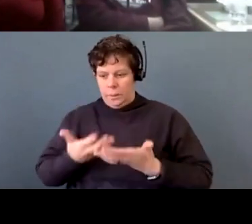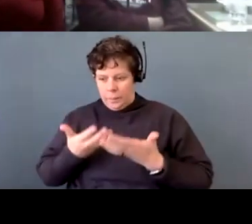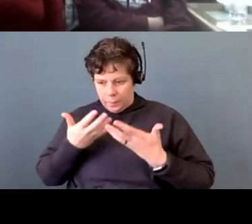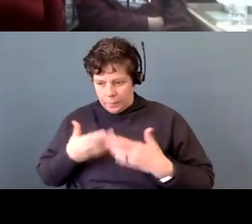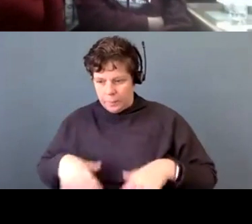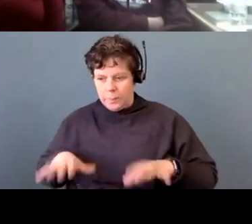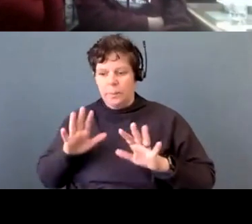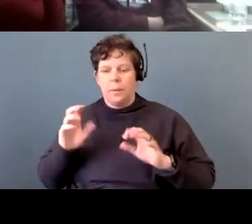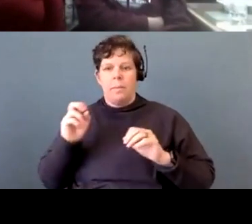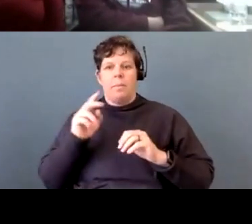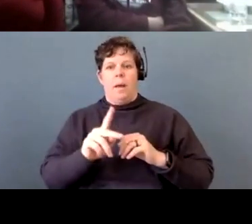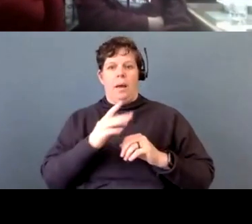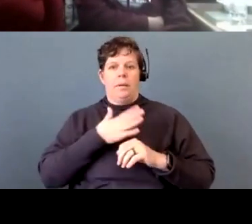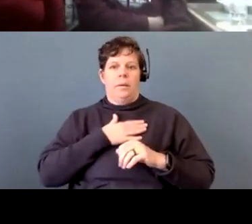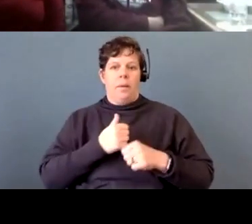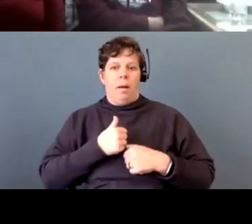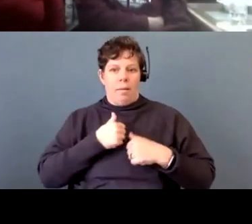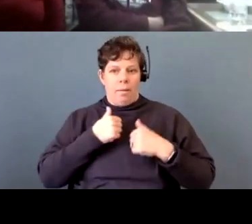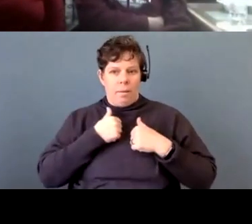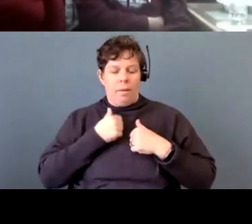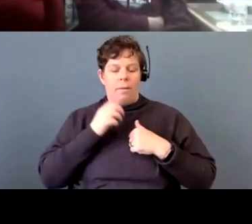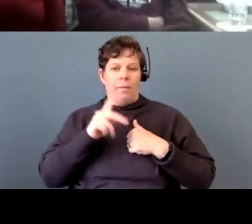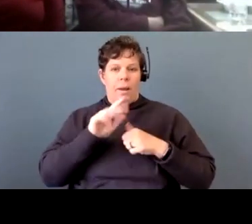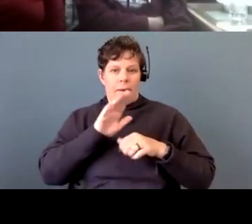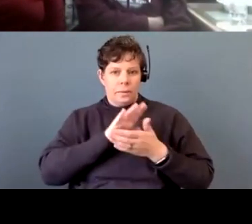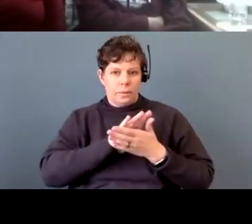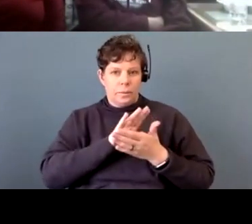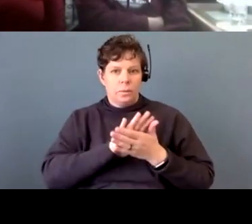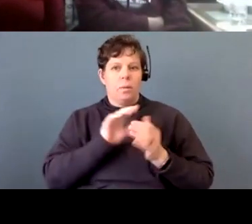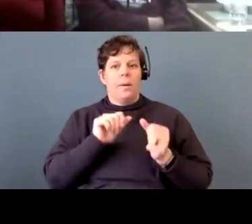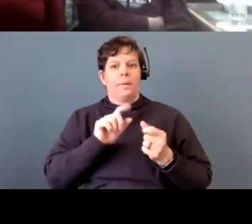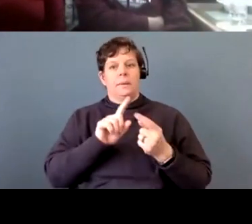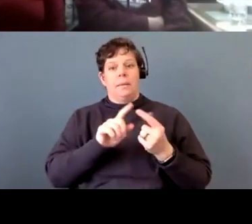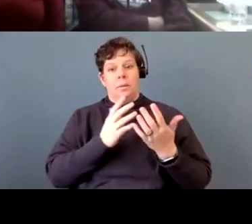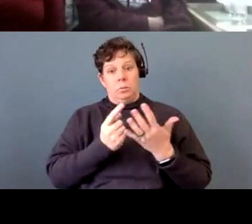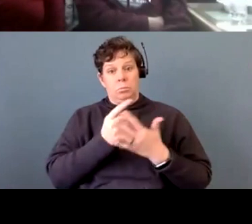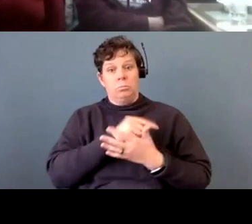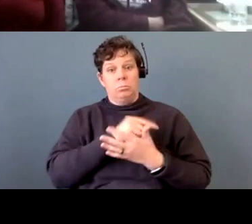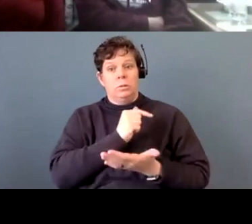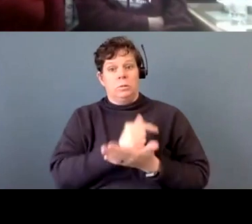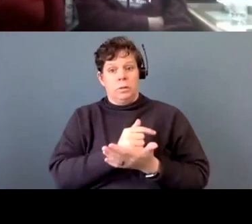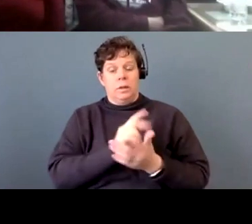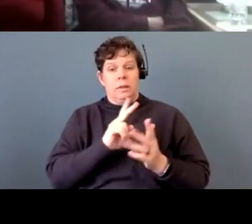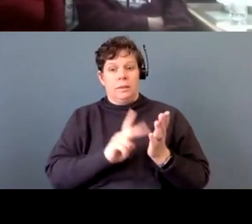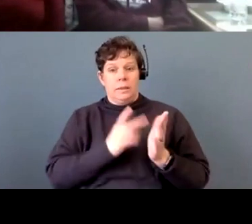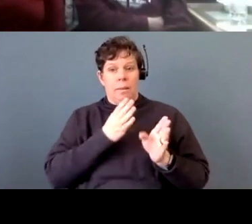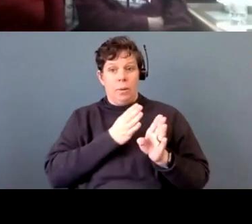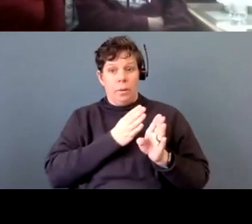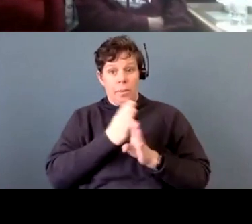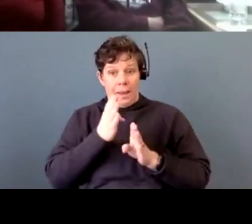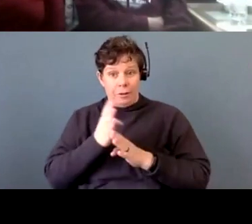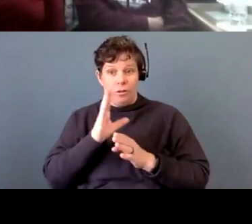but I was able to get through it and I was able to, uh, pass my grades and I have a double major and a minor. Um, um,